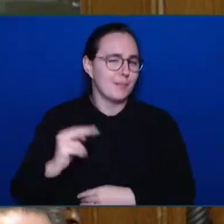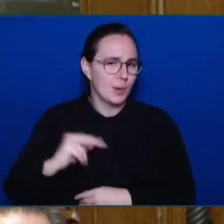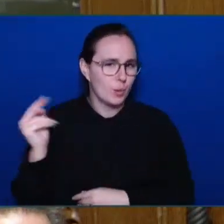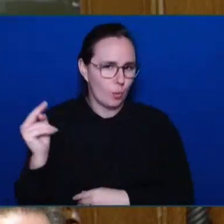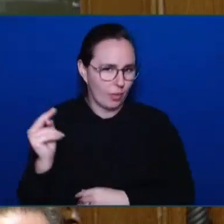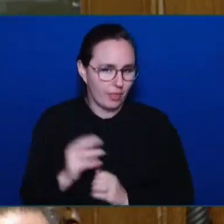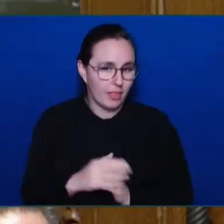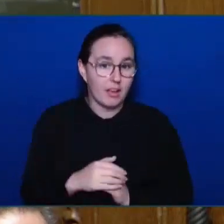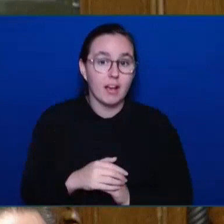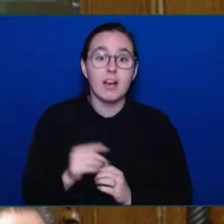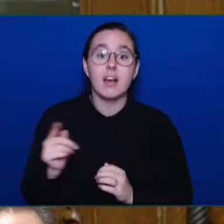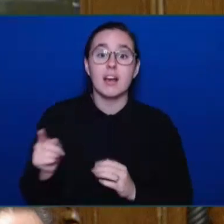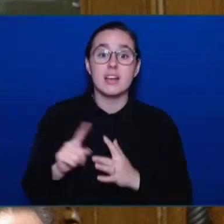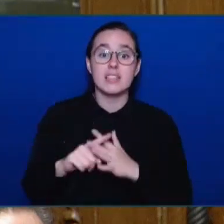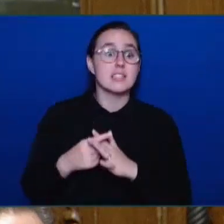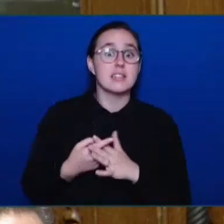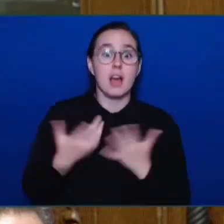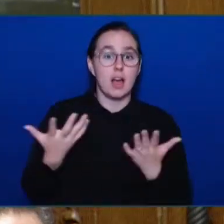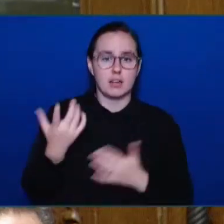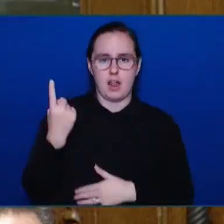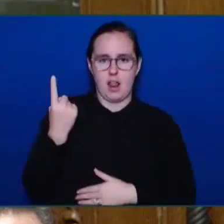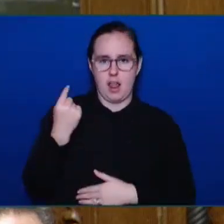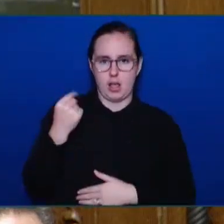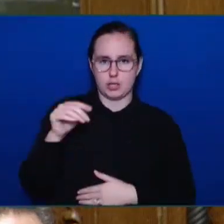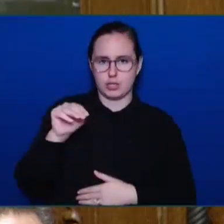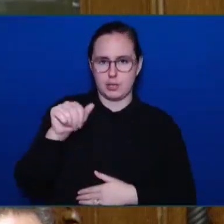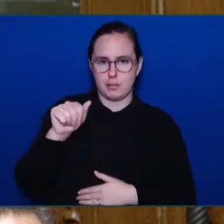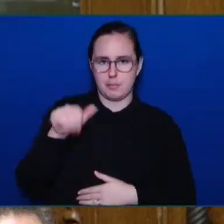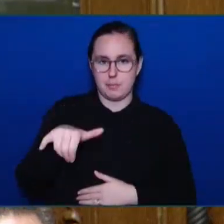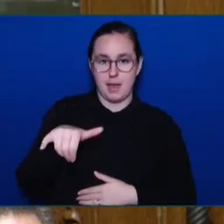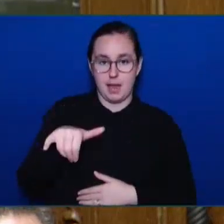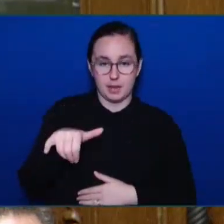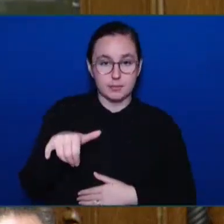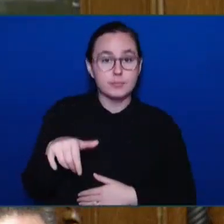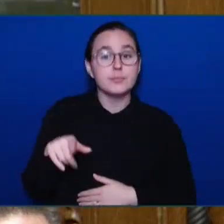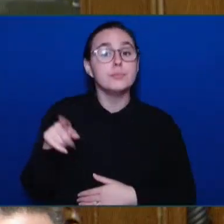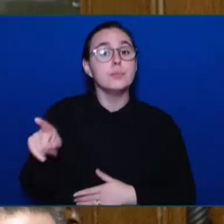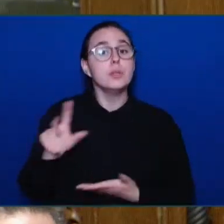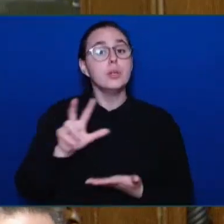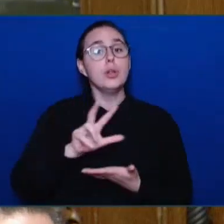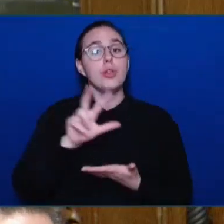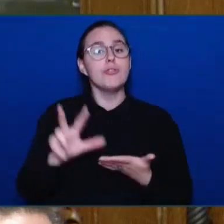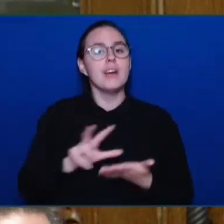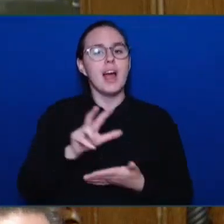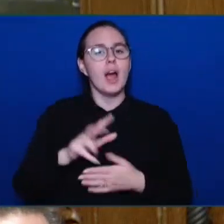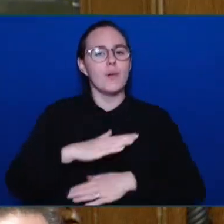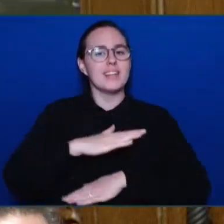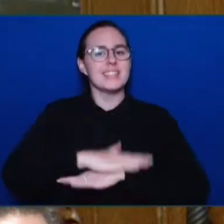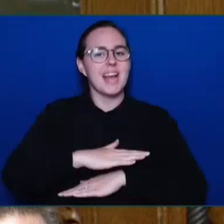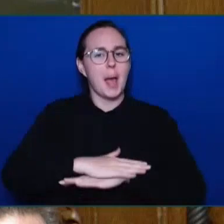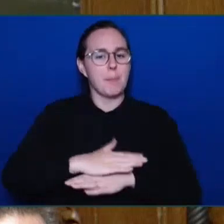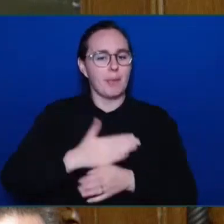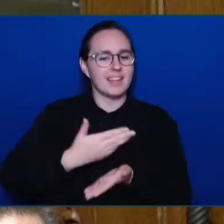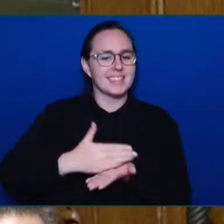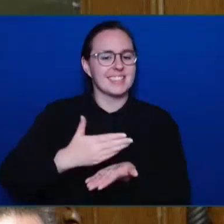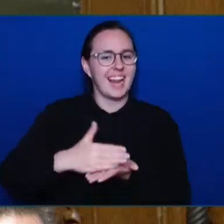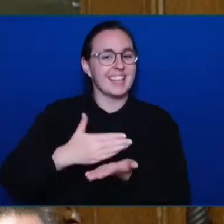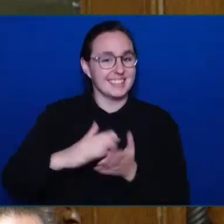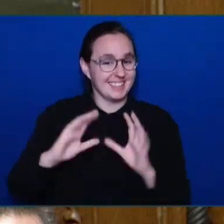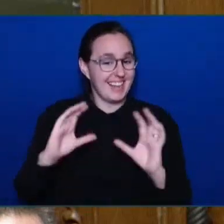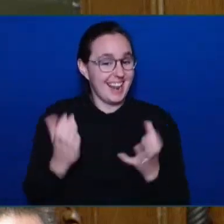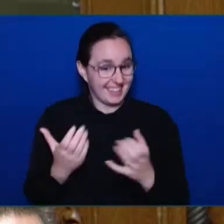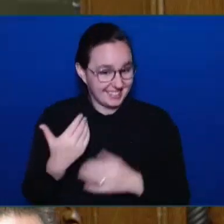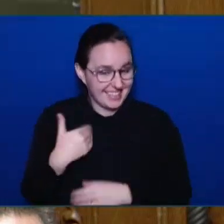table tennis class. Since then, it has evolved into a seniors all-round development day program that